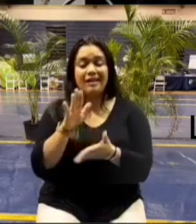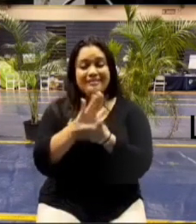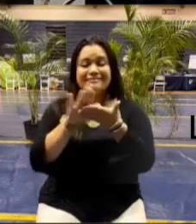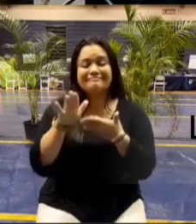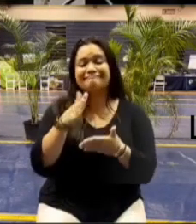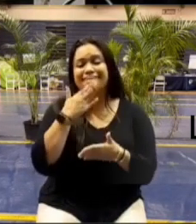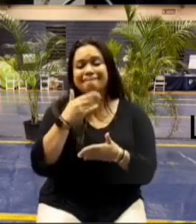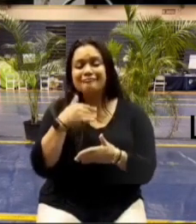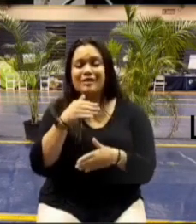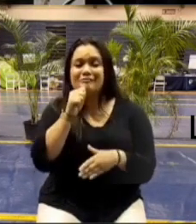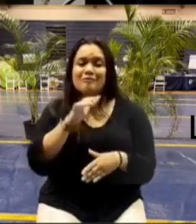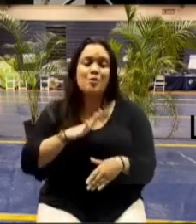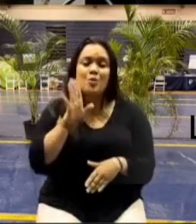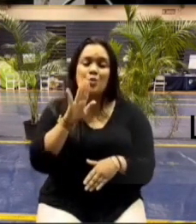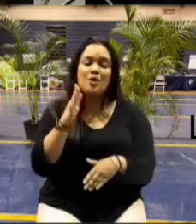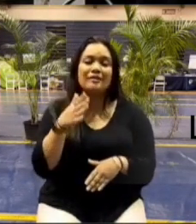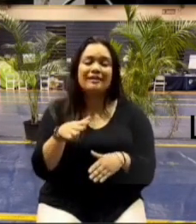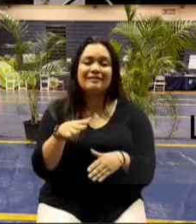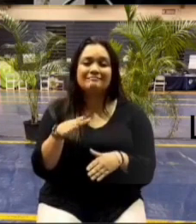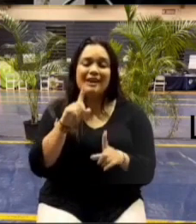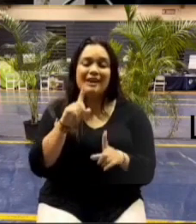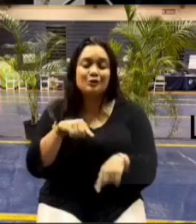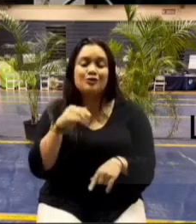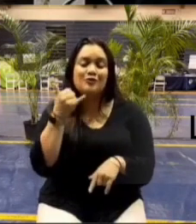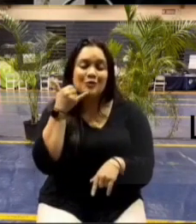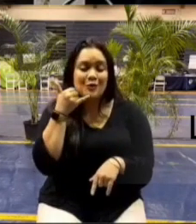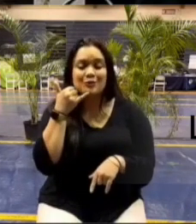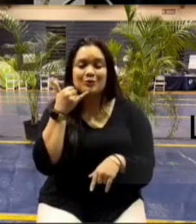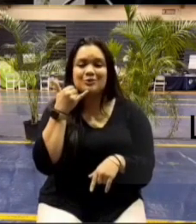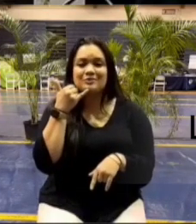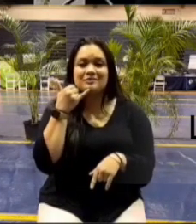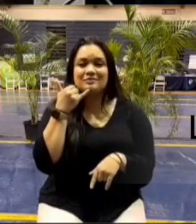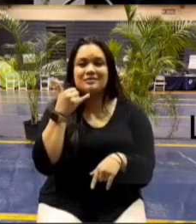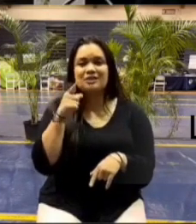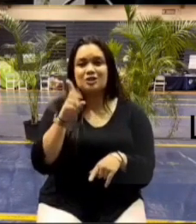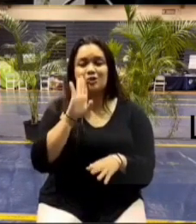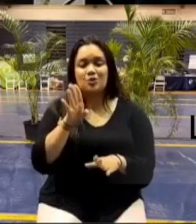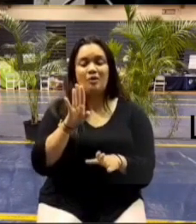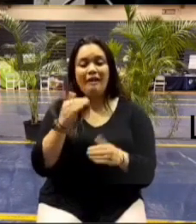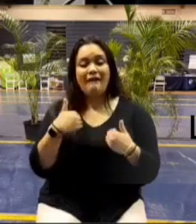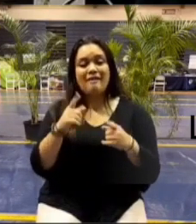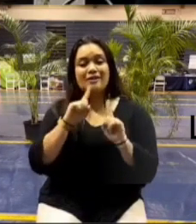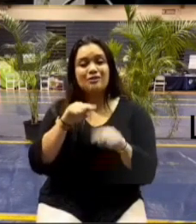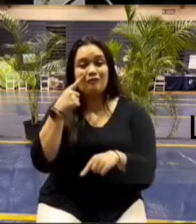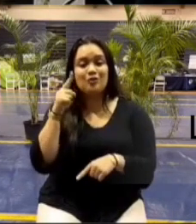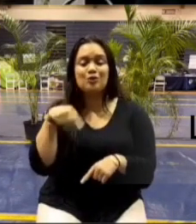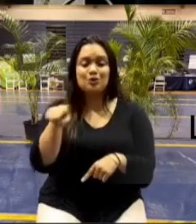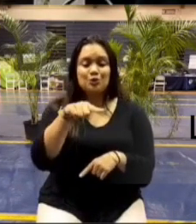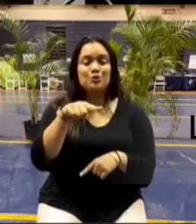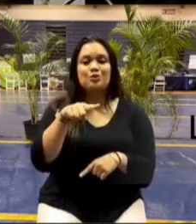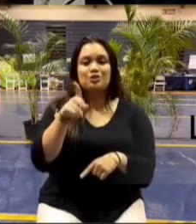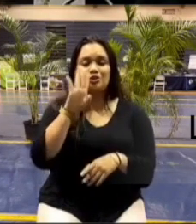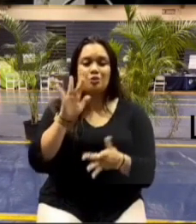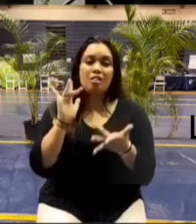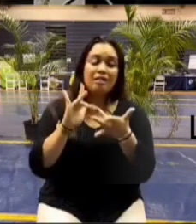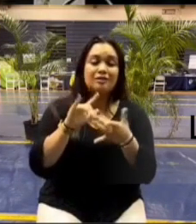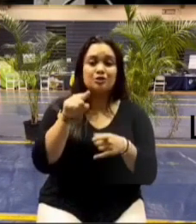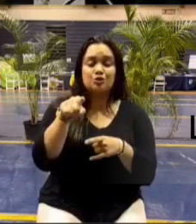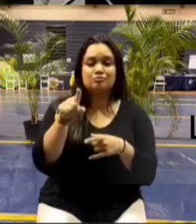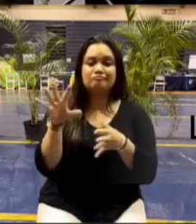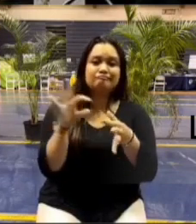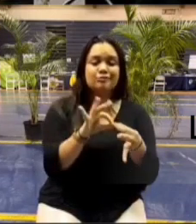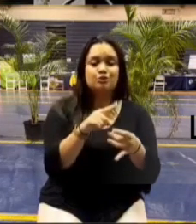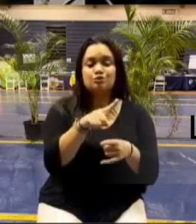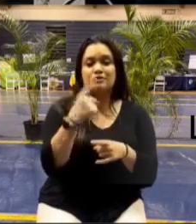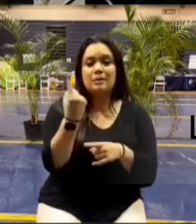lady will answer the phone she works for me and and she will either have an answer for you or she will connect you to someone on my